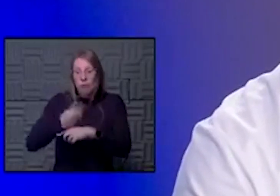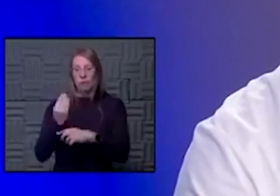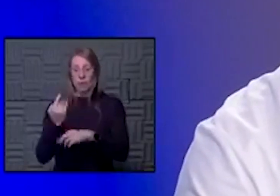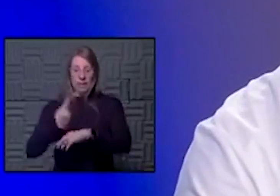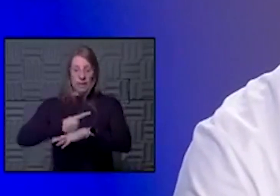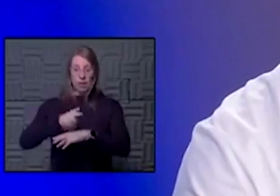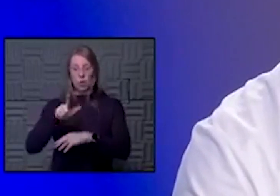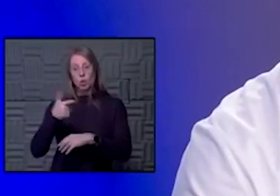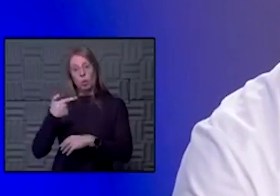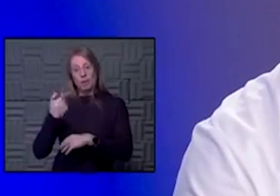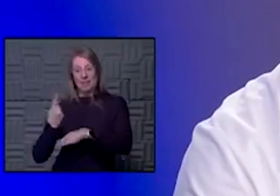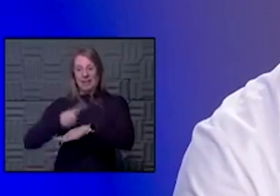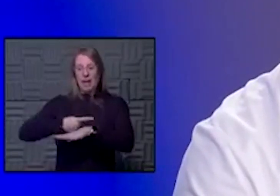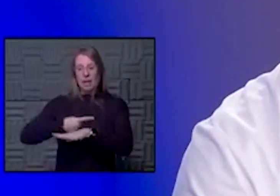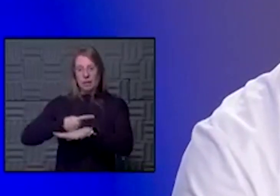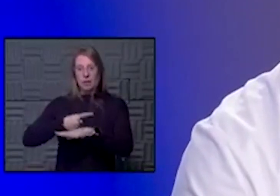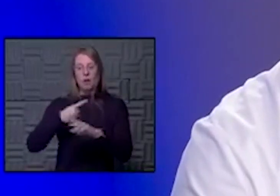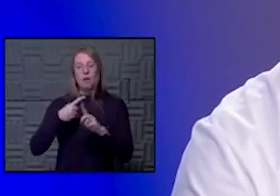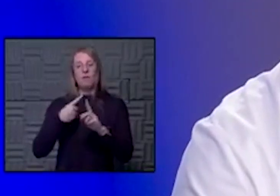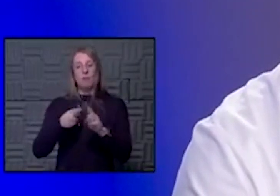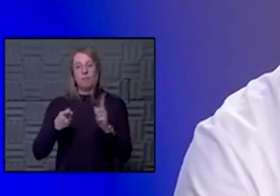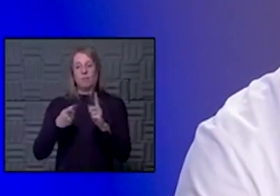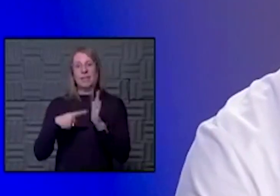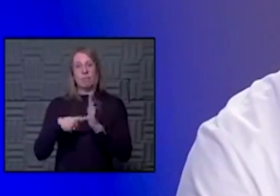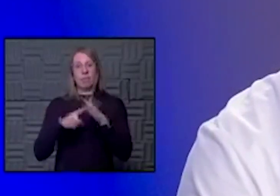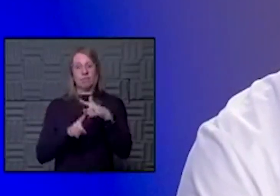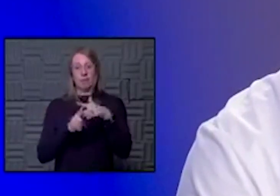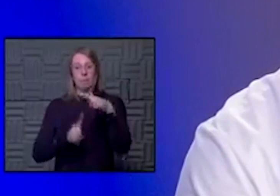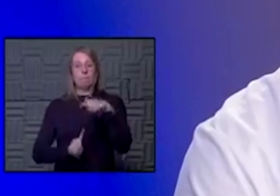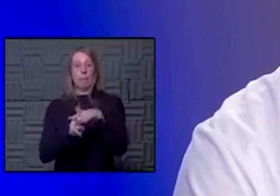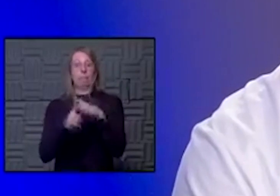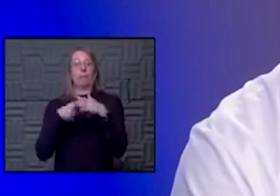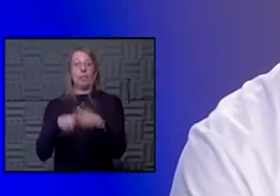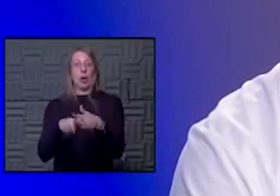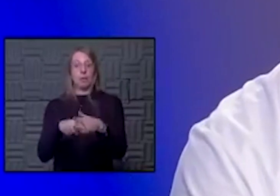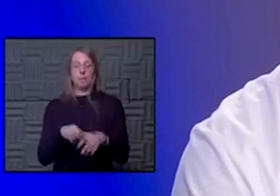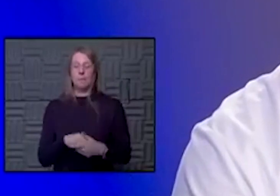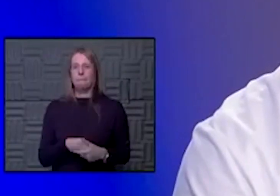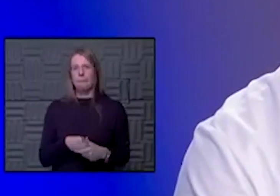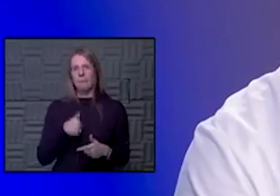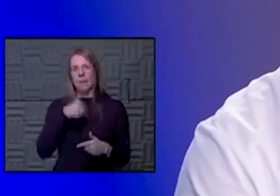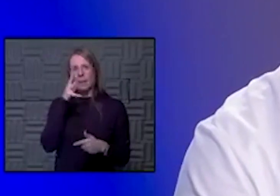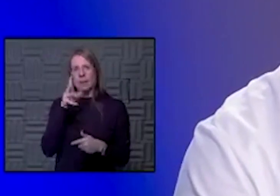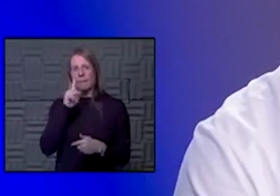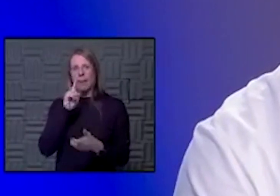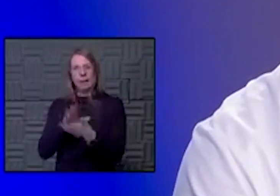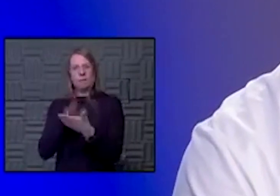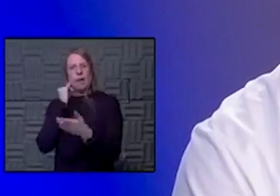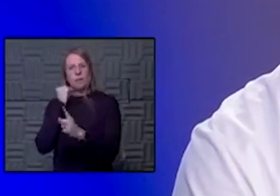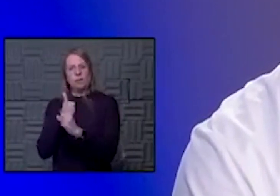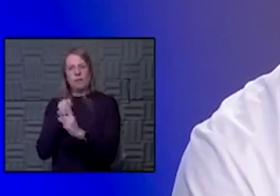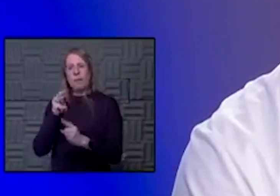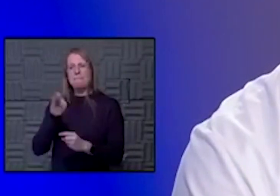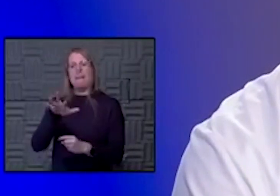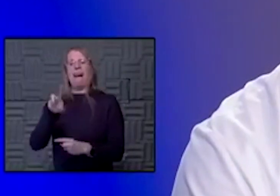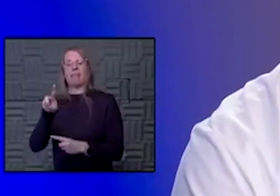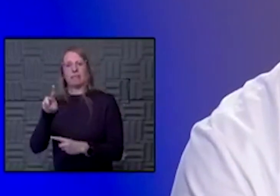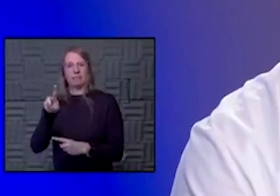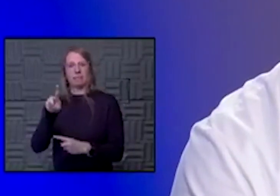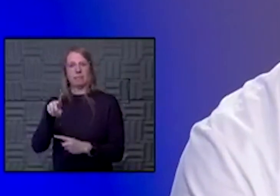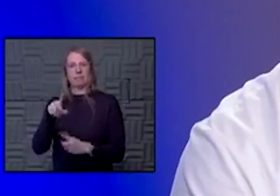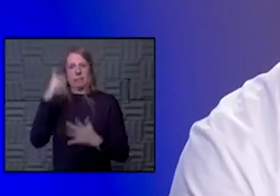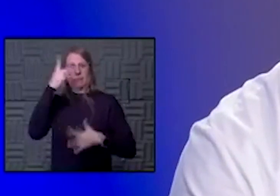14 days, 21 days from the onset of symptoms? We don't really know that. I would, I would believe though, certainly if you've had more mild illness,